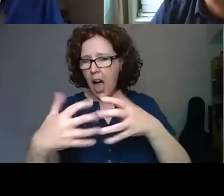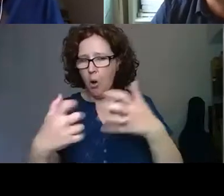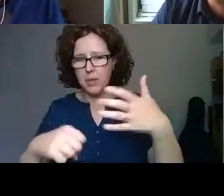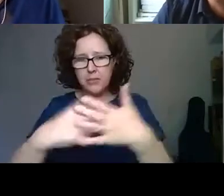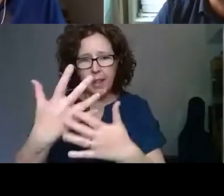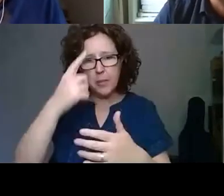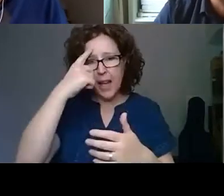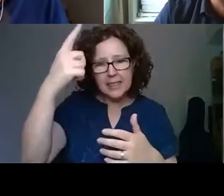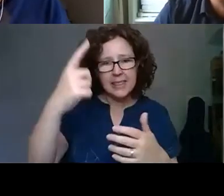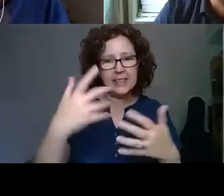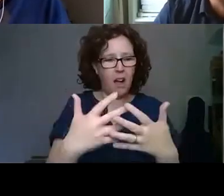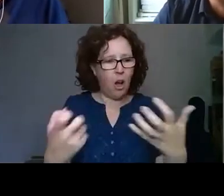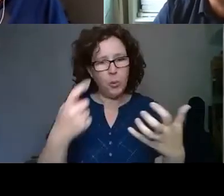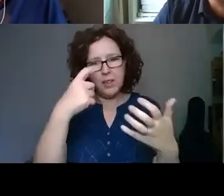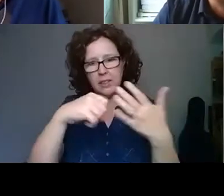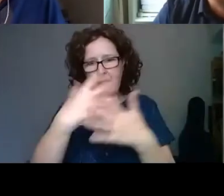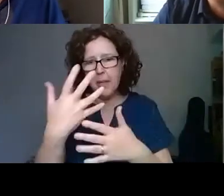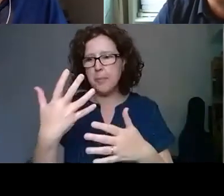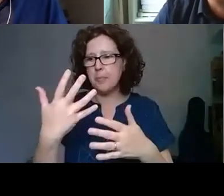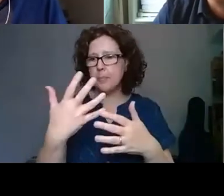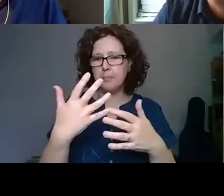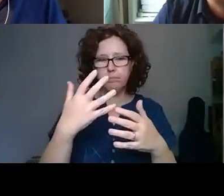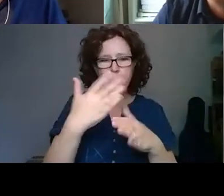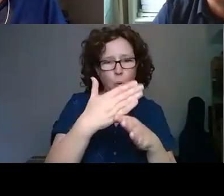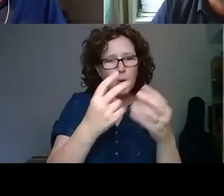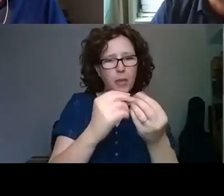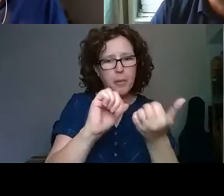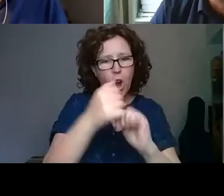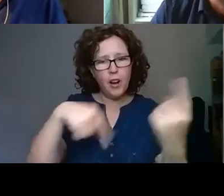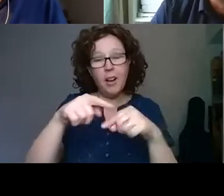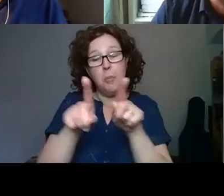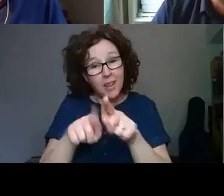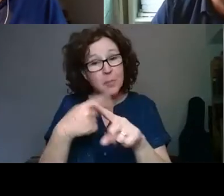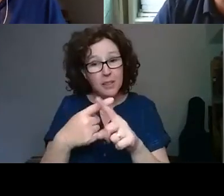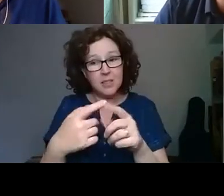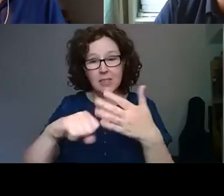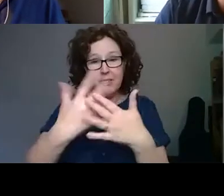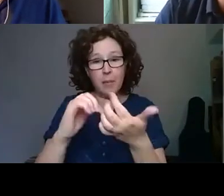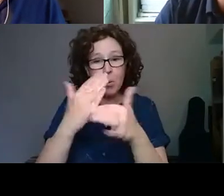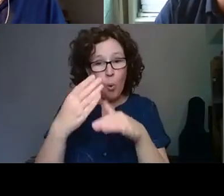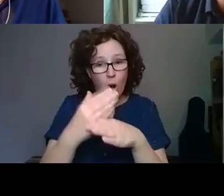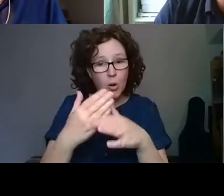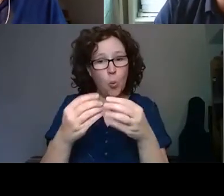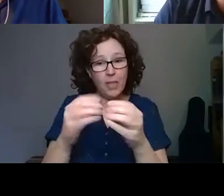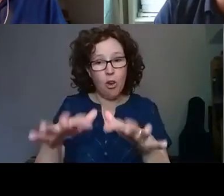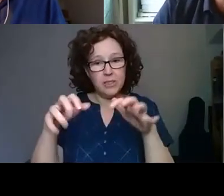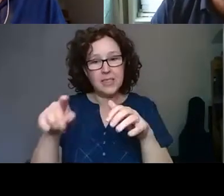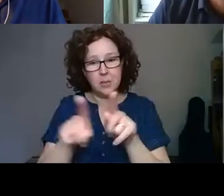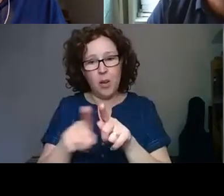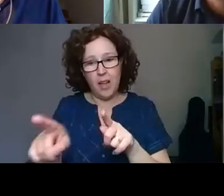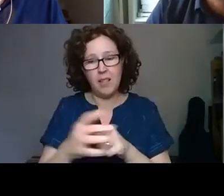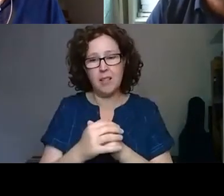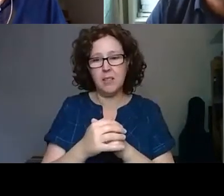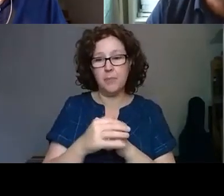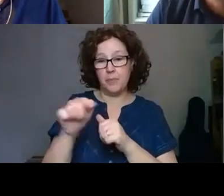with our partners, but also with audiences as well. And, and, and the, this was going to be